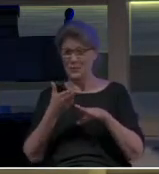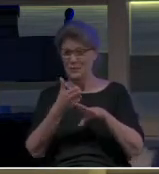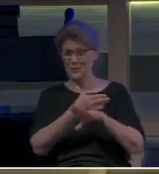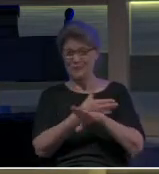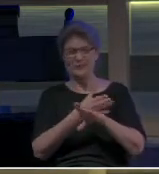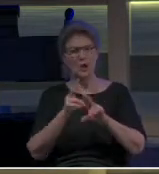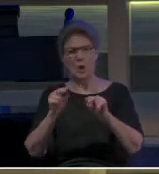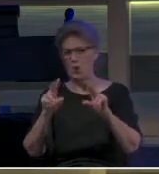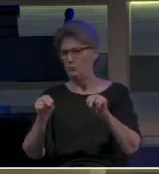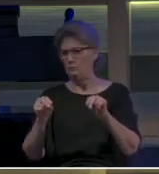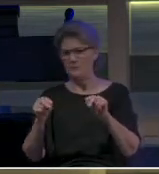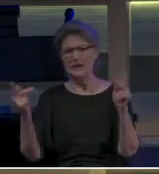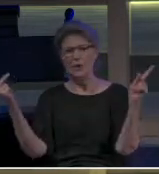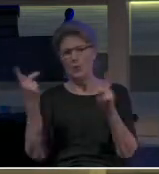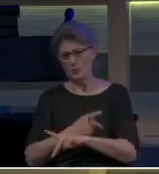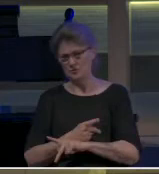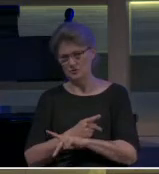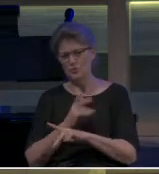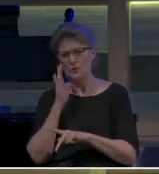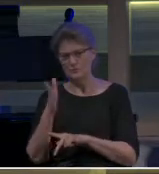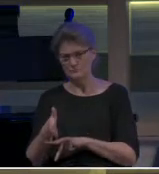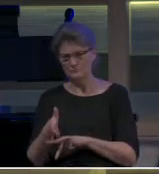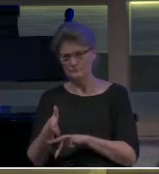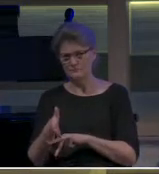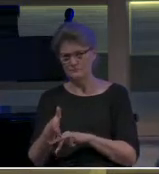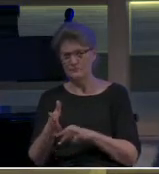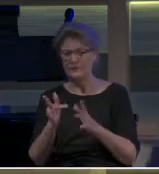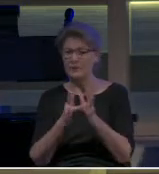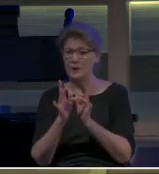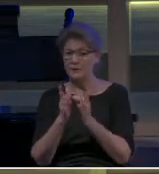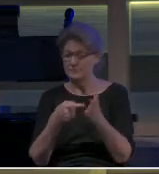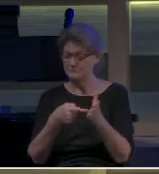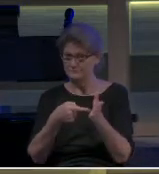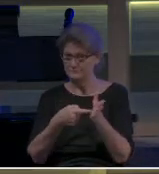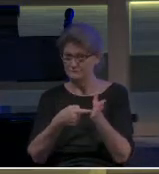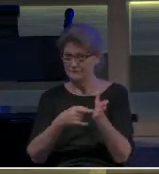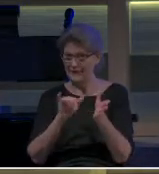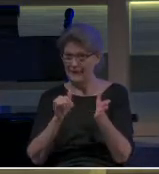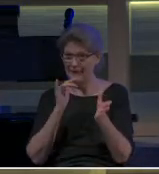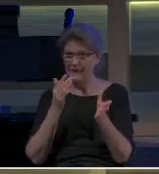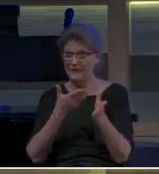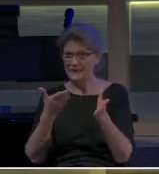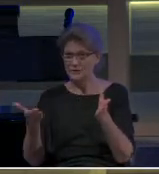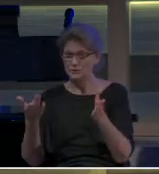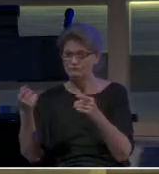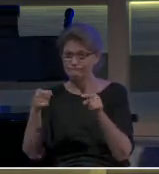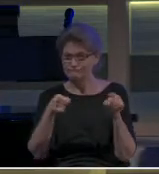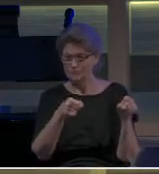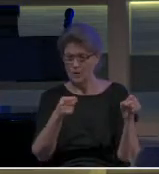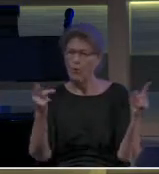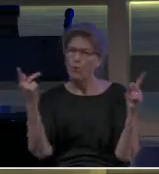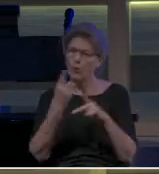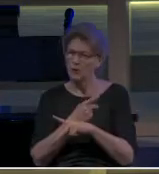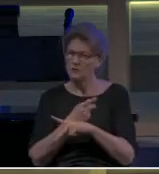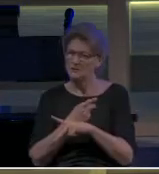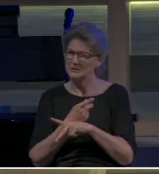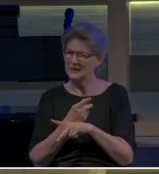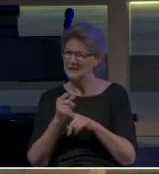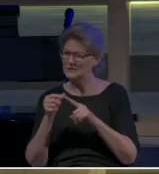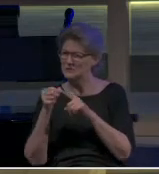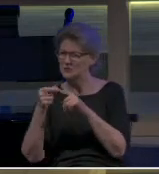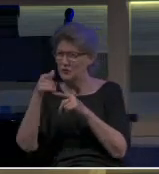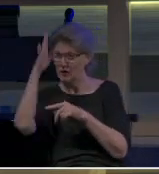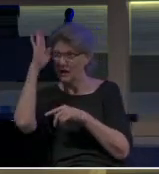will more than likely get worse. Certainly the scriptures tell us that things will get worse, especially for God's elect.